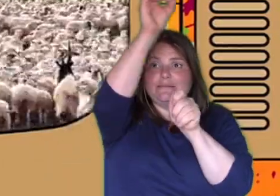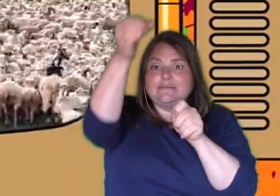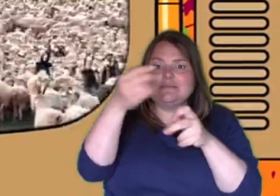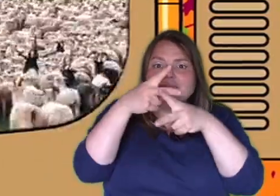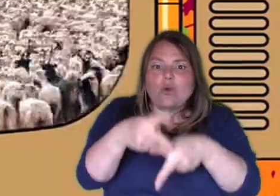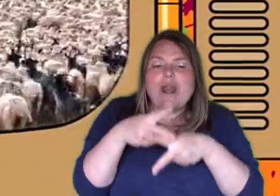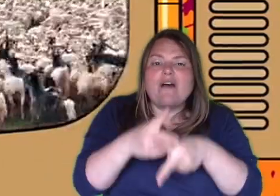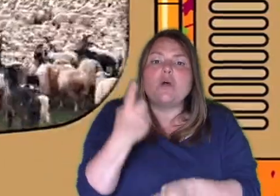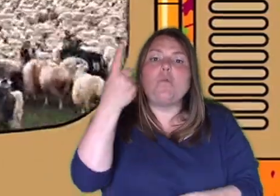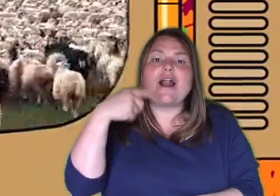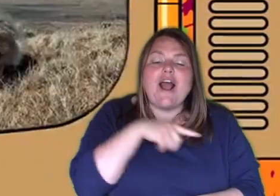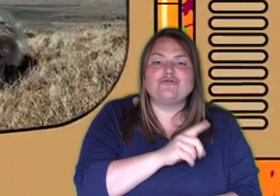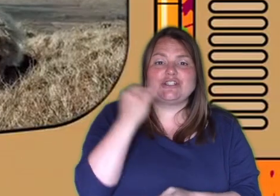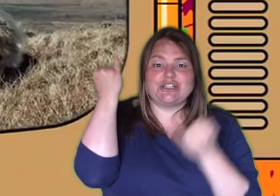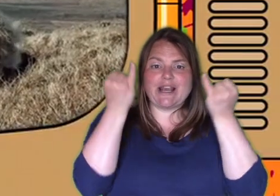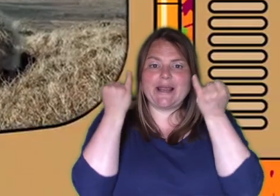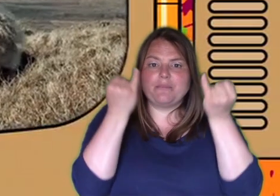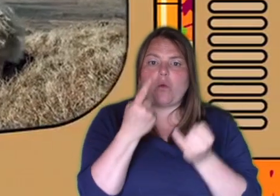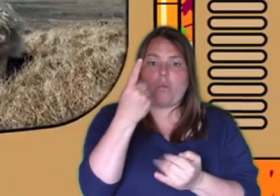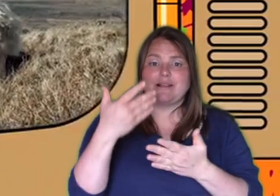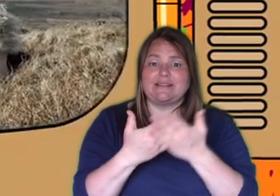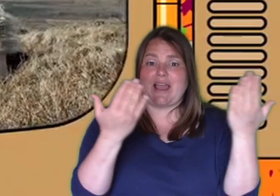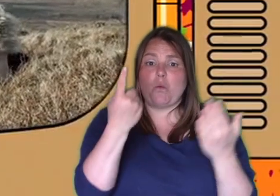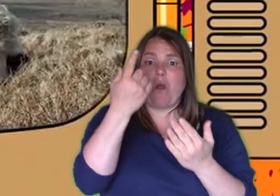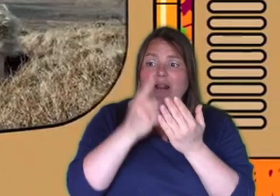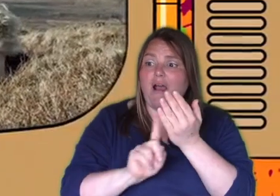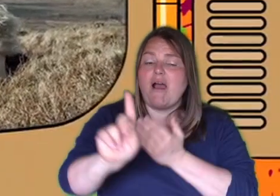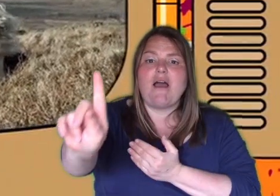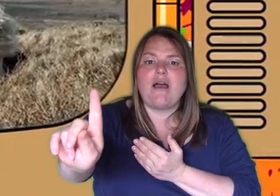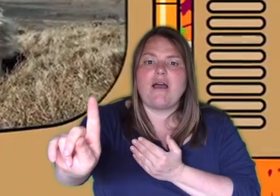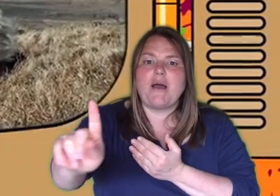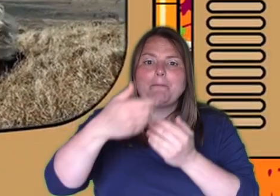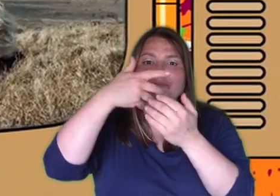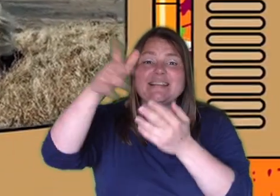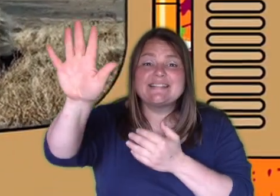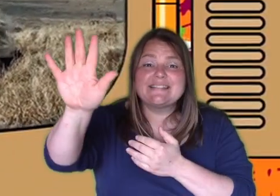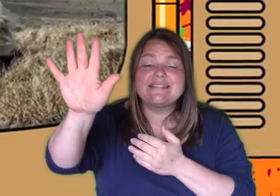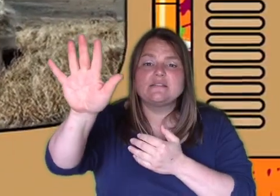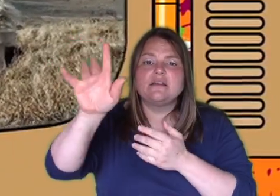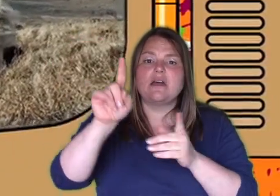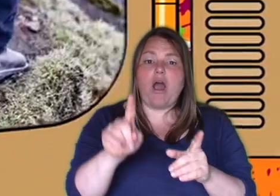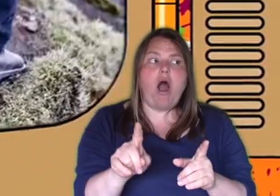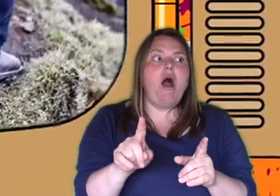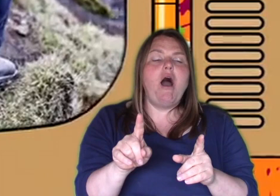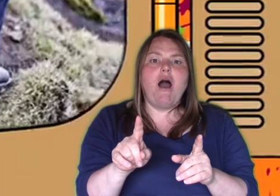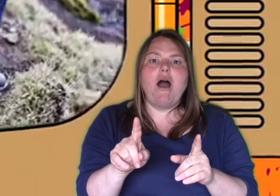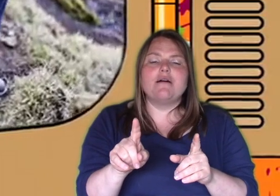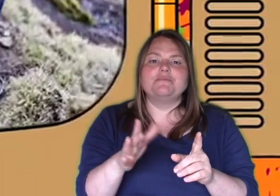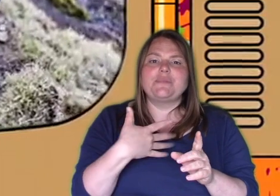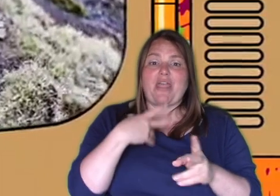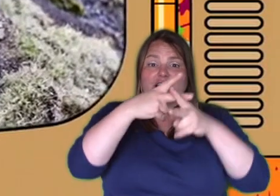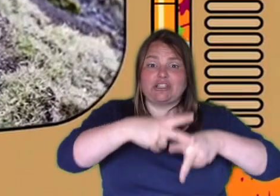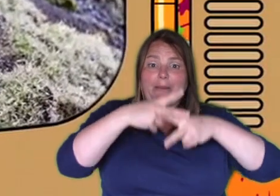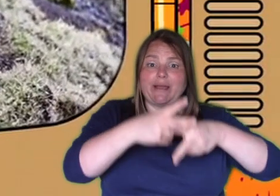One day, one of them went missing. Yes, we know that one. The shepherd loved that missing sheep so